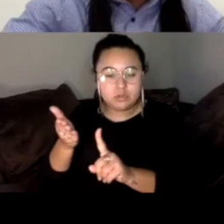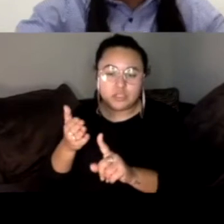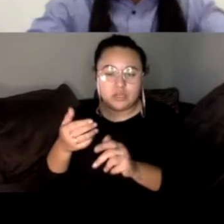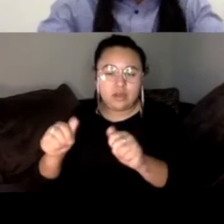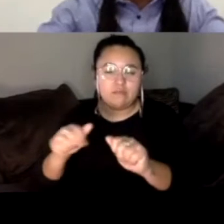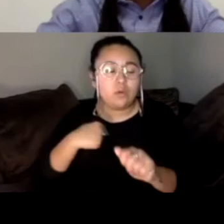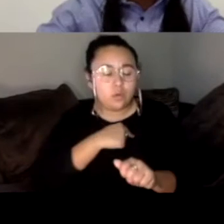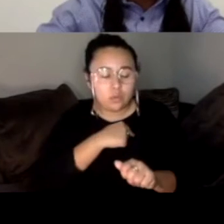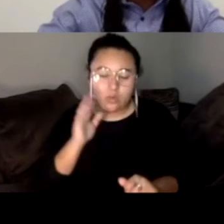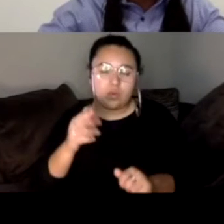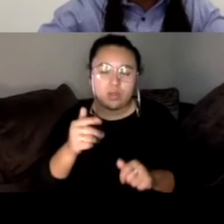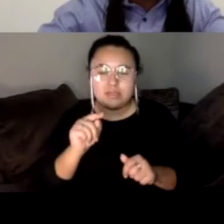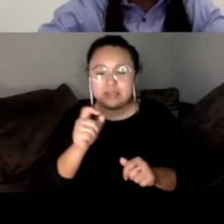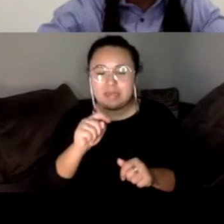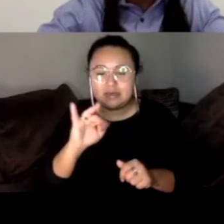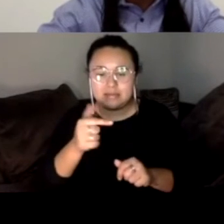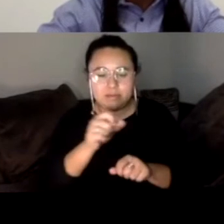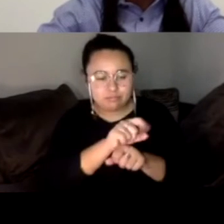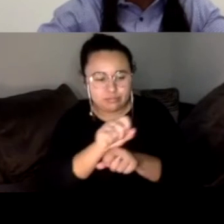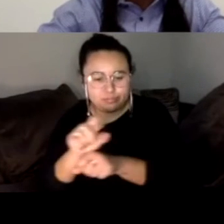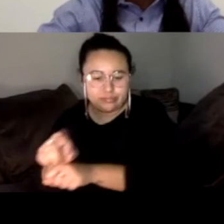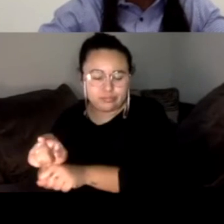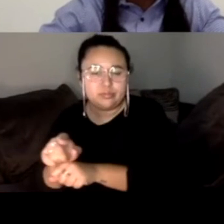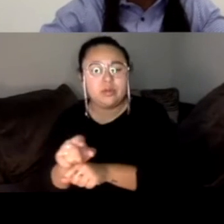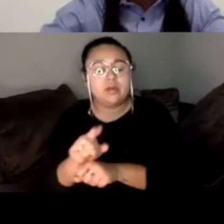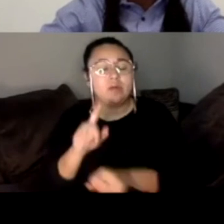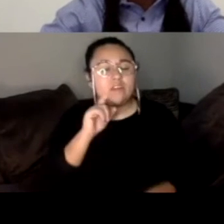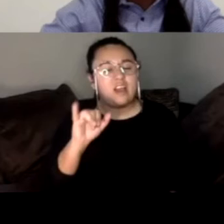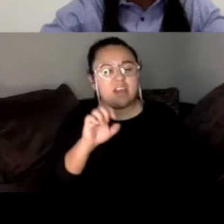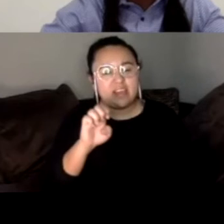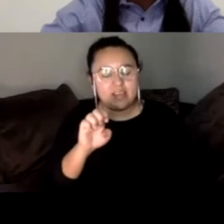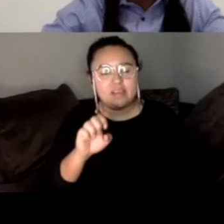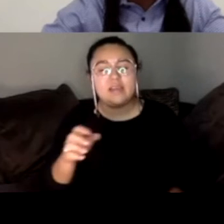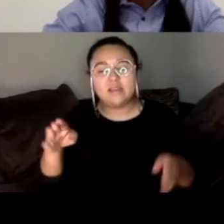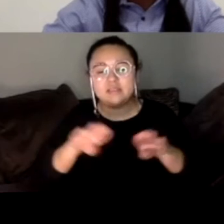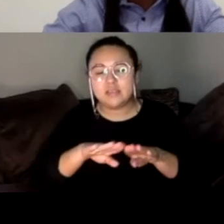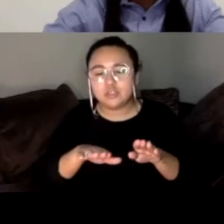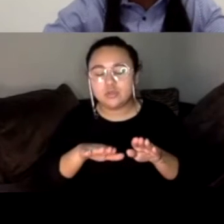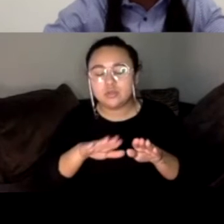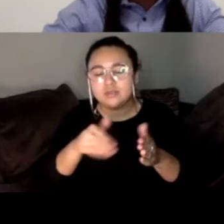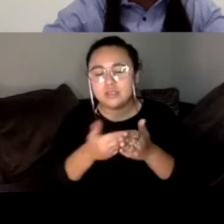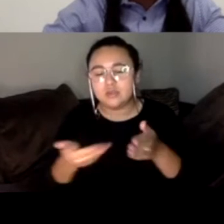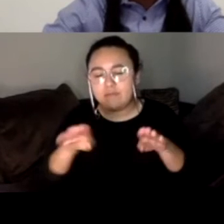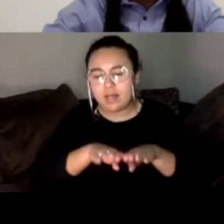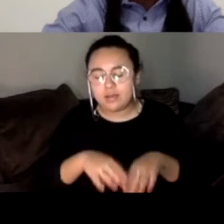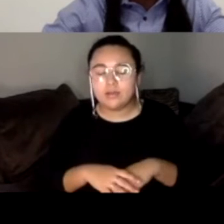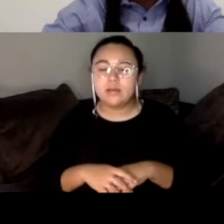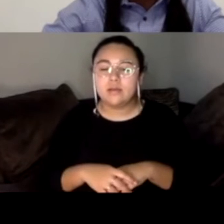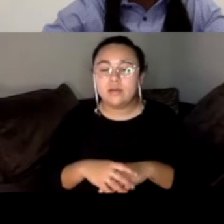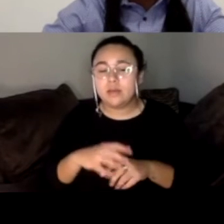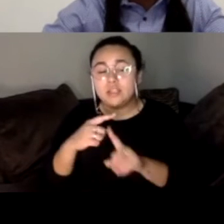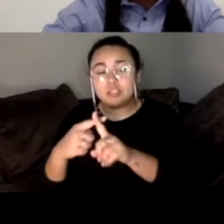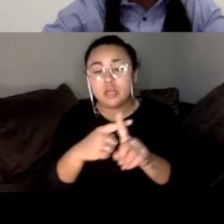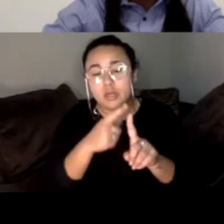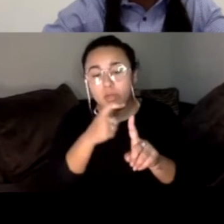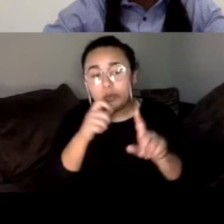field, get out the vote efforts, especially in the IE and Central Valley. Um, and then, uh, specifically target to BIPOC young